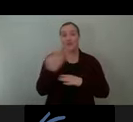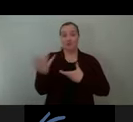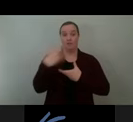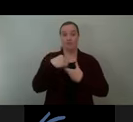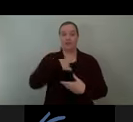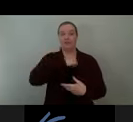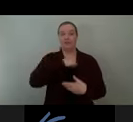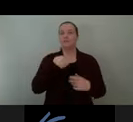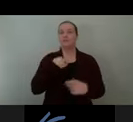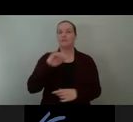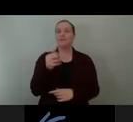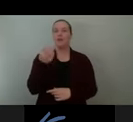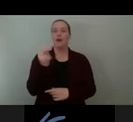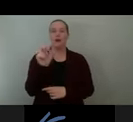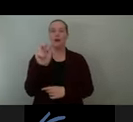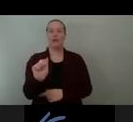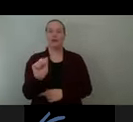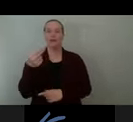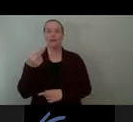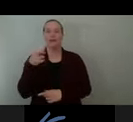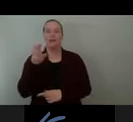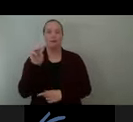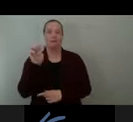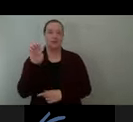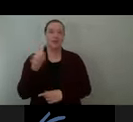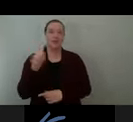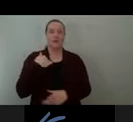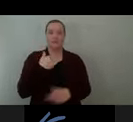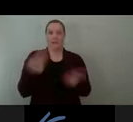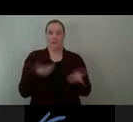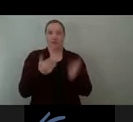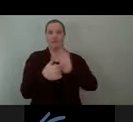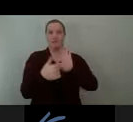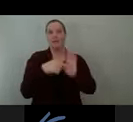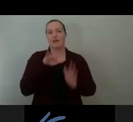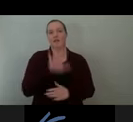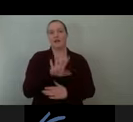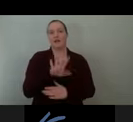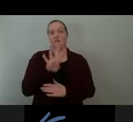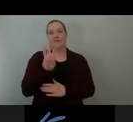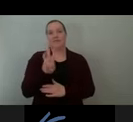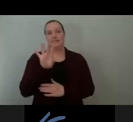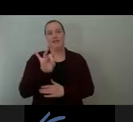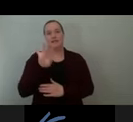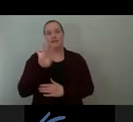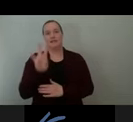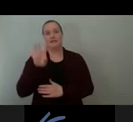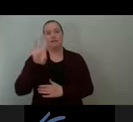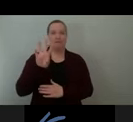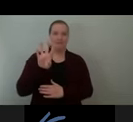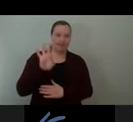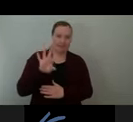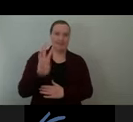5468796 Architecture and Office ISO. We are excited to present to you